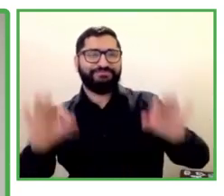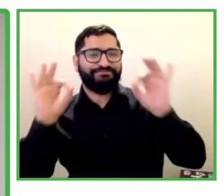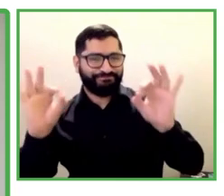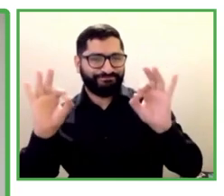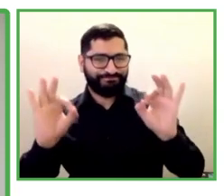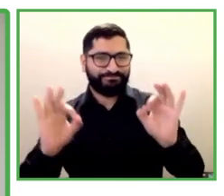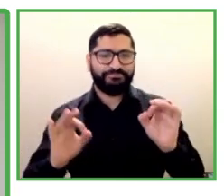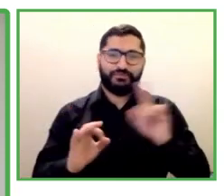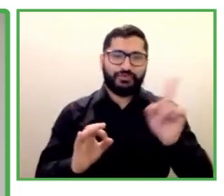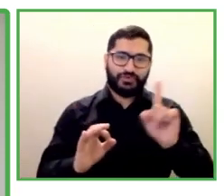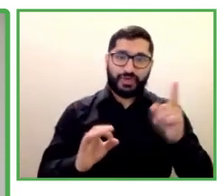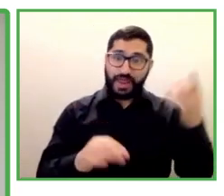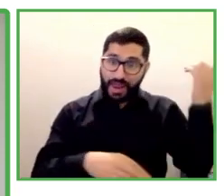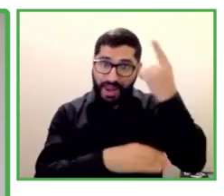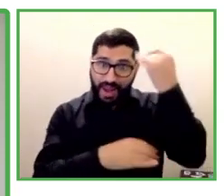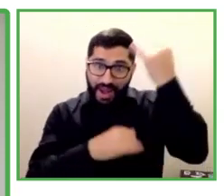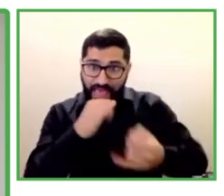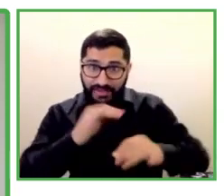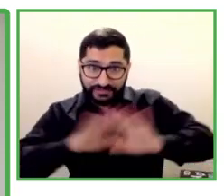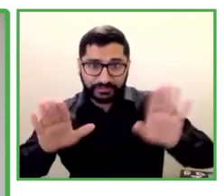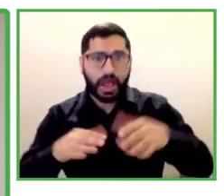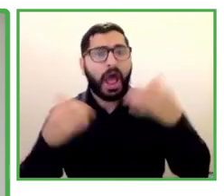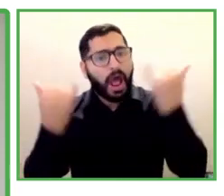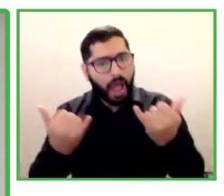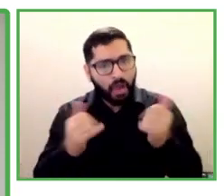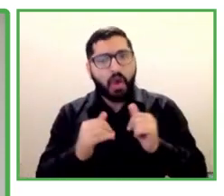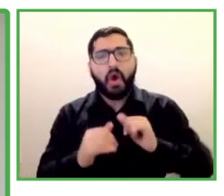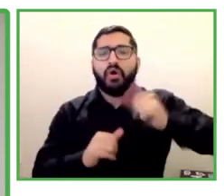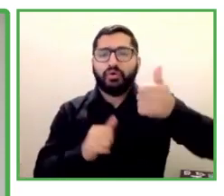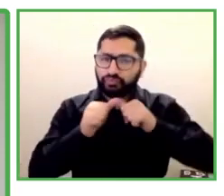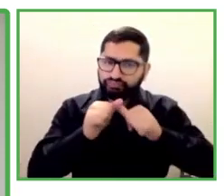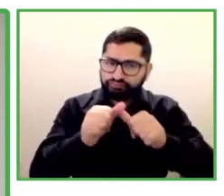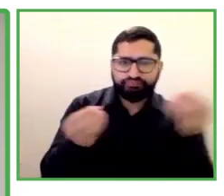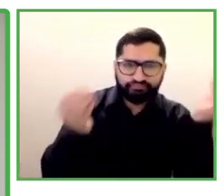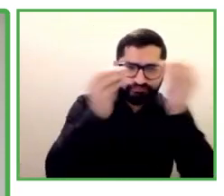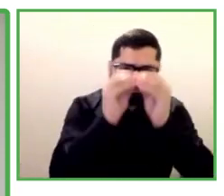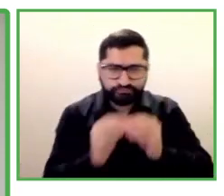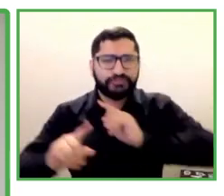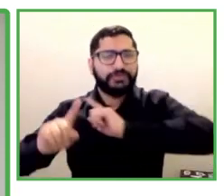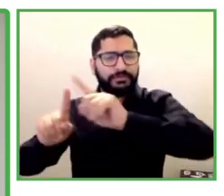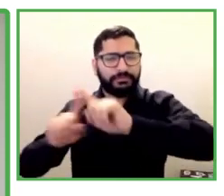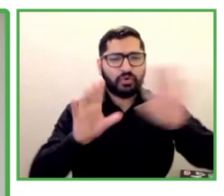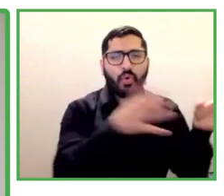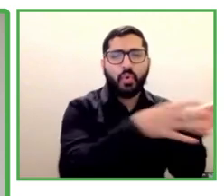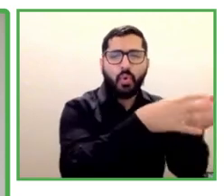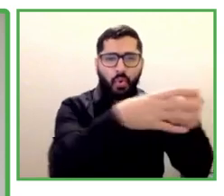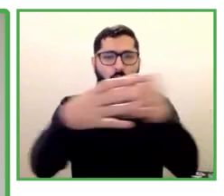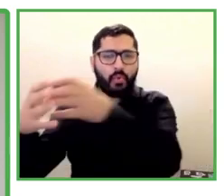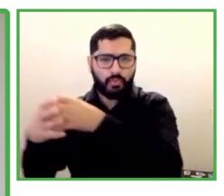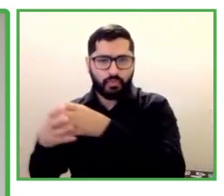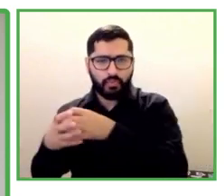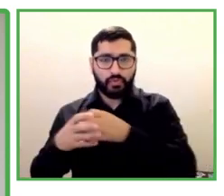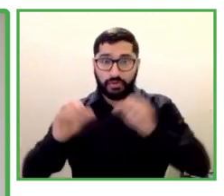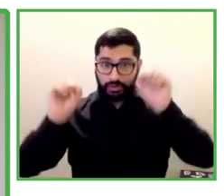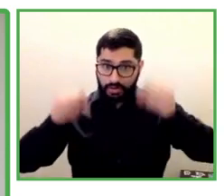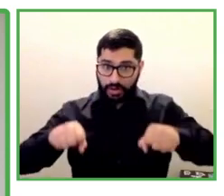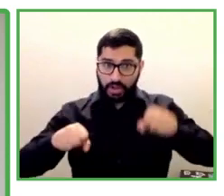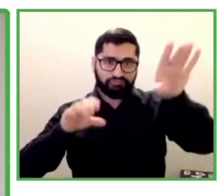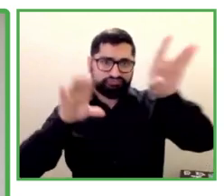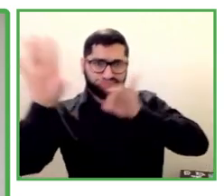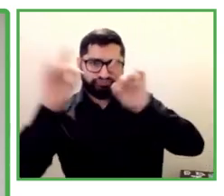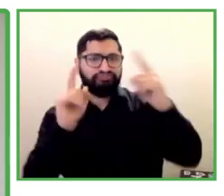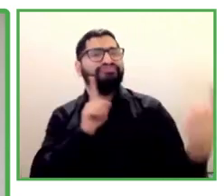in which you can meet each project individually for a live discussion. So this is your opportunity